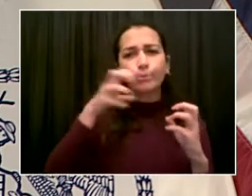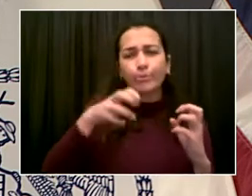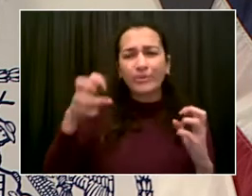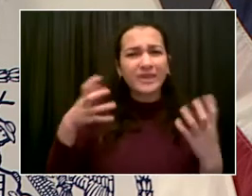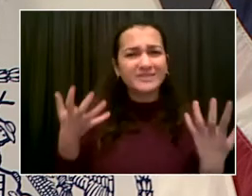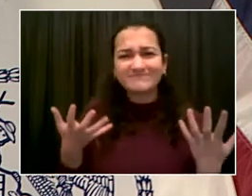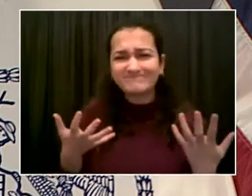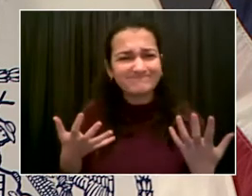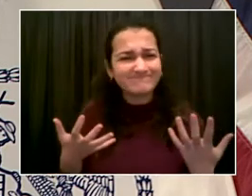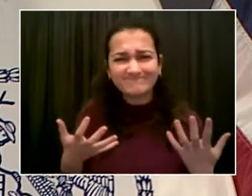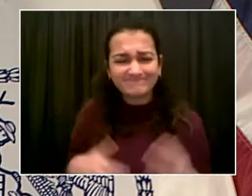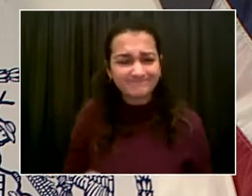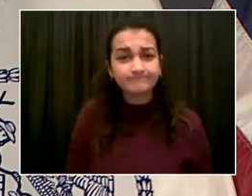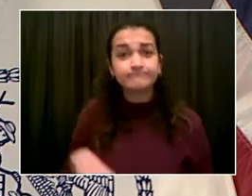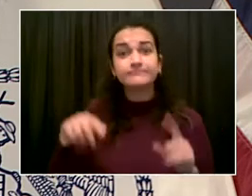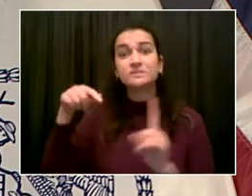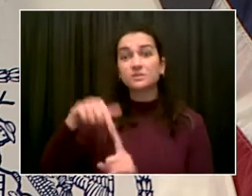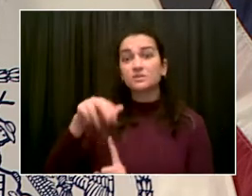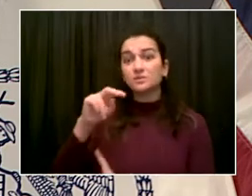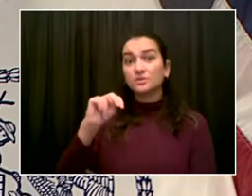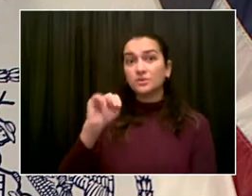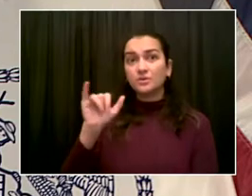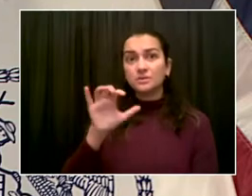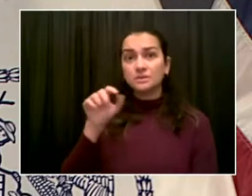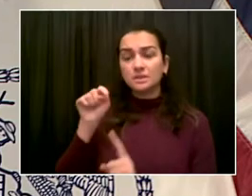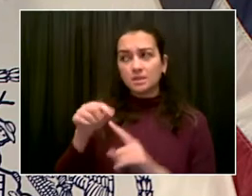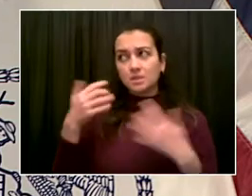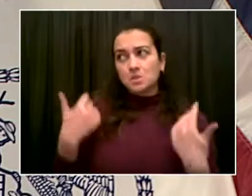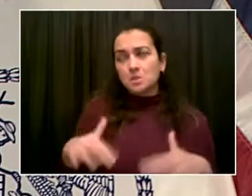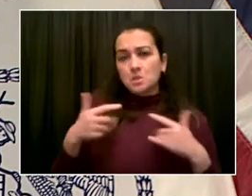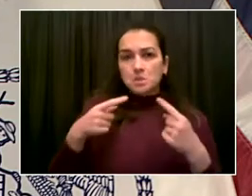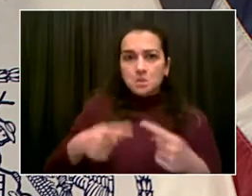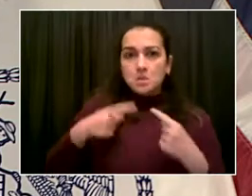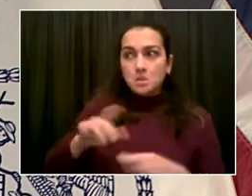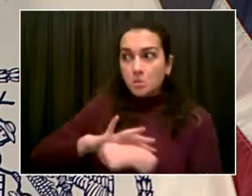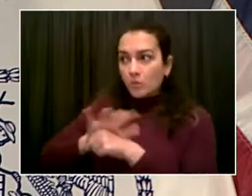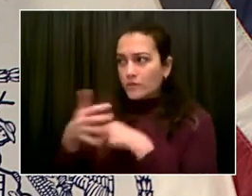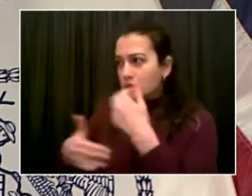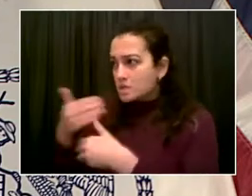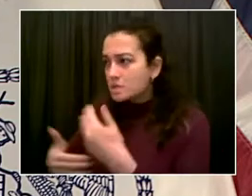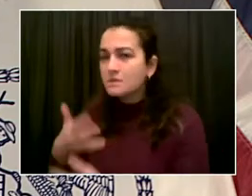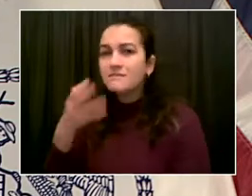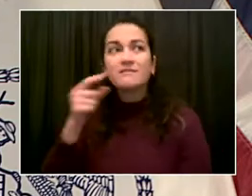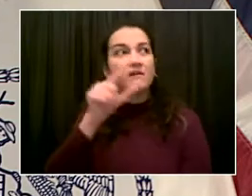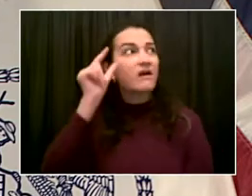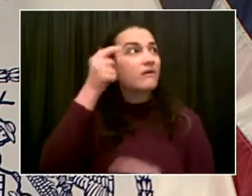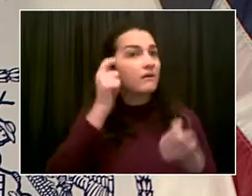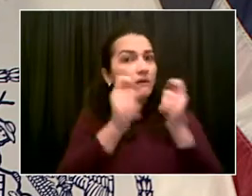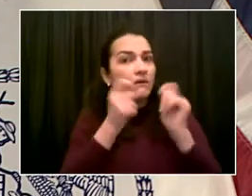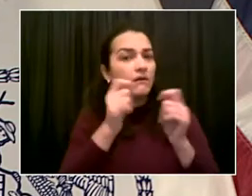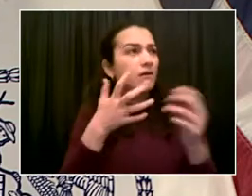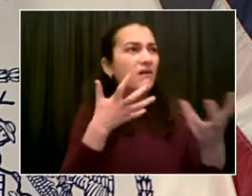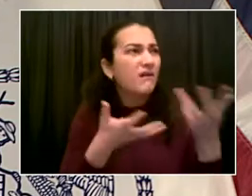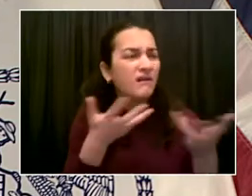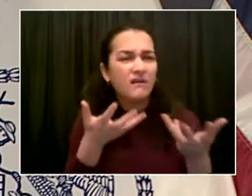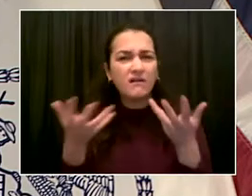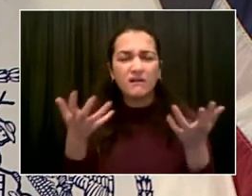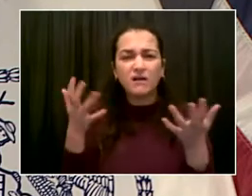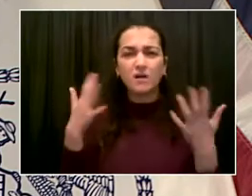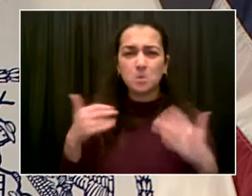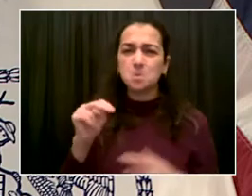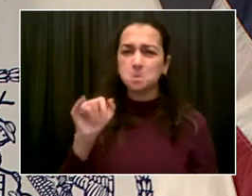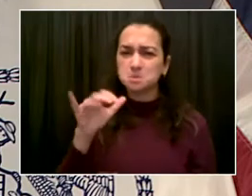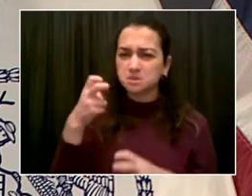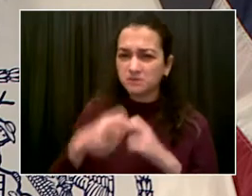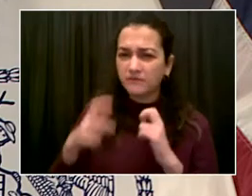we have a unified front. We're working with our federal partners. We're working with our state partners. Everyone is having open, thoughtful